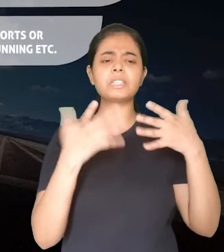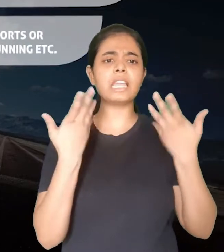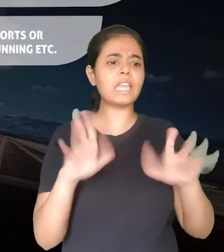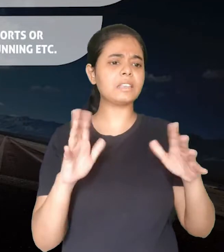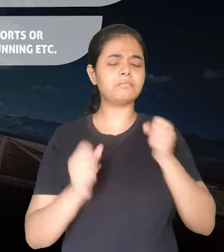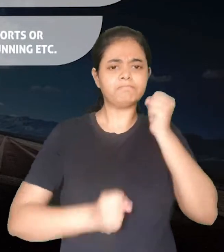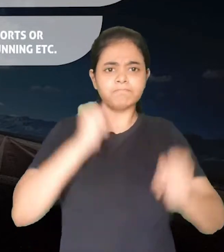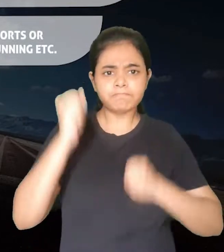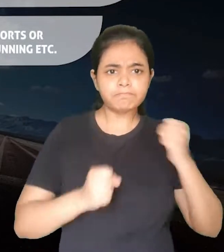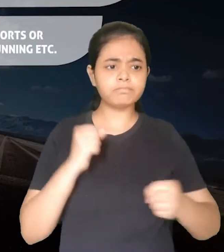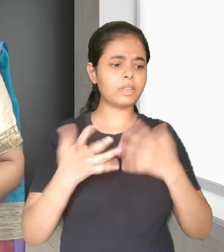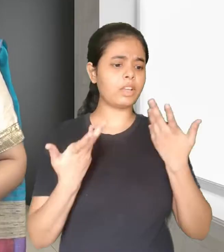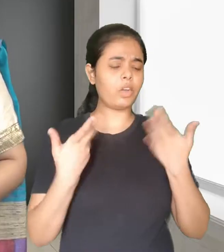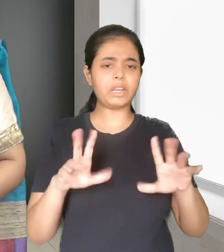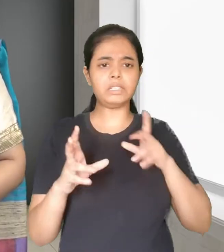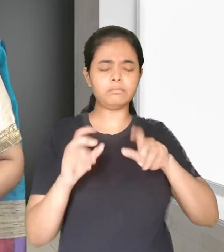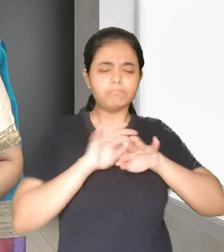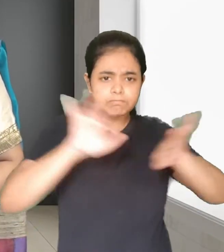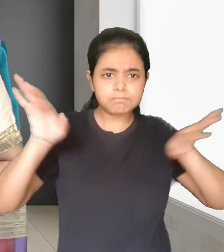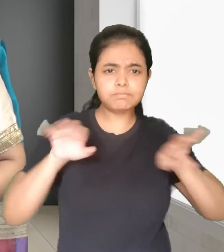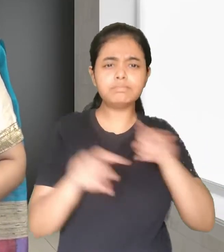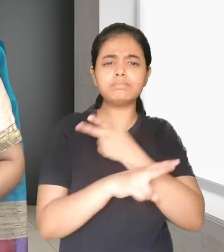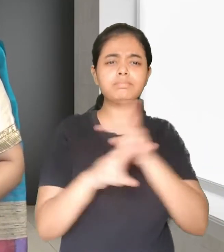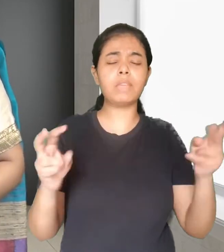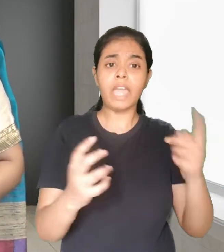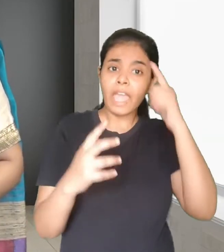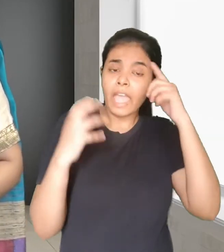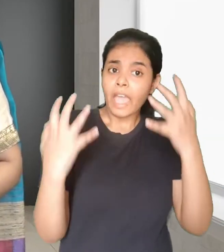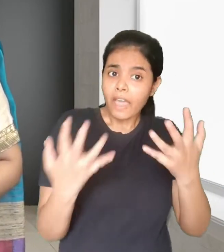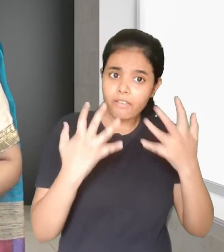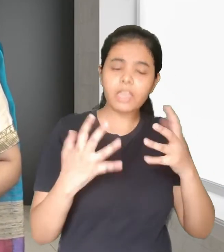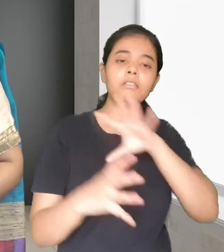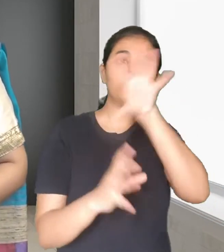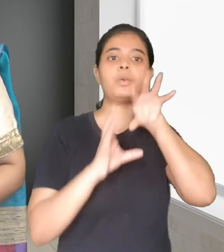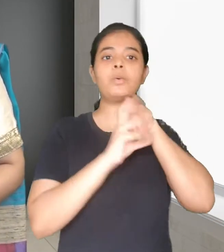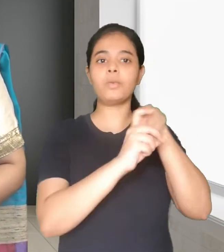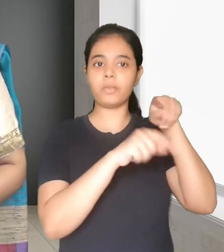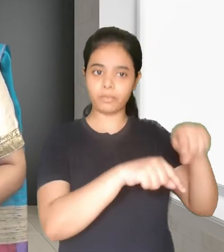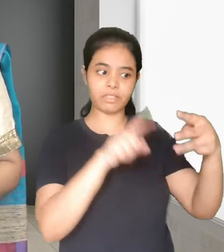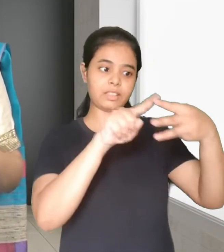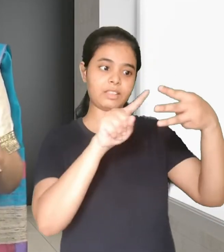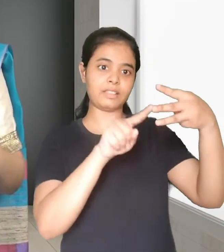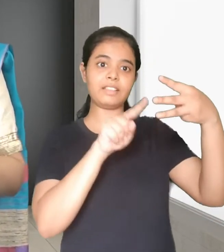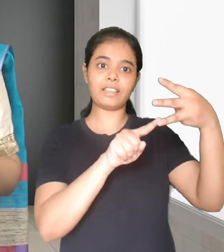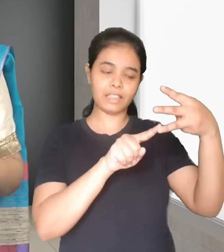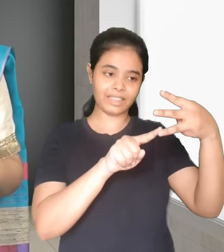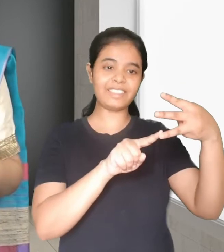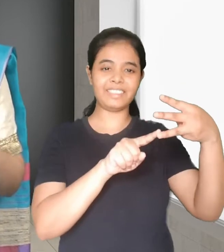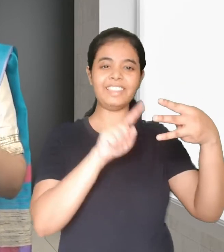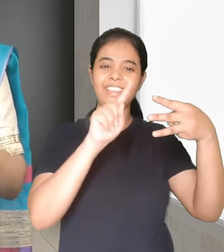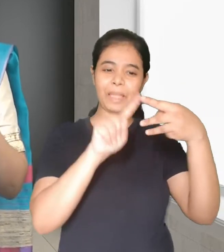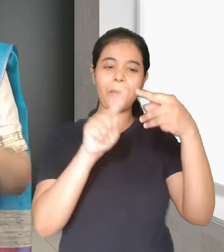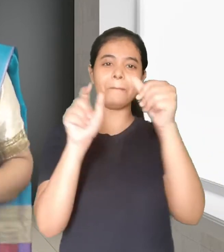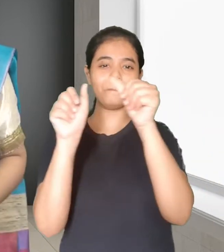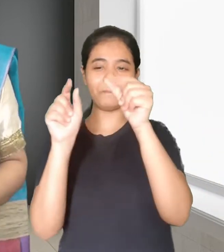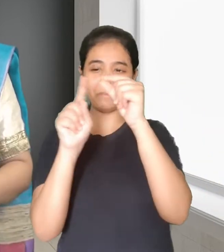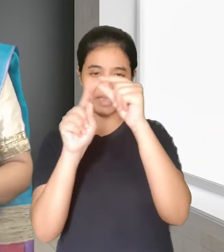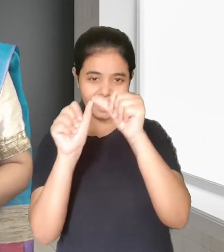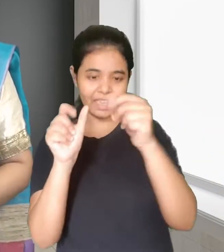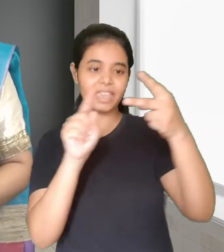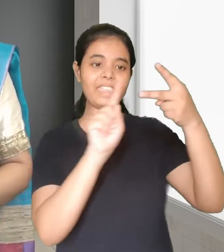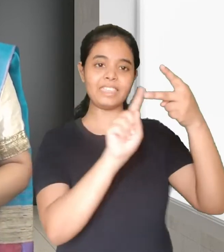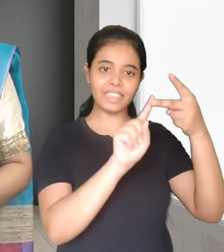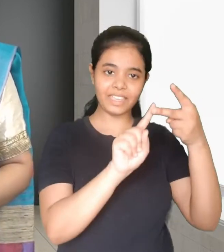or breast swimming. To be healthy, it is important to be physically active with some combination of all three